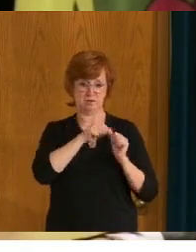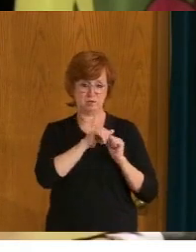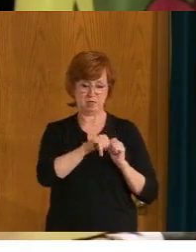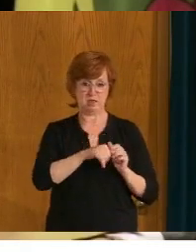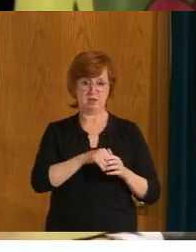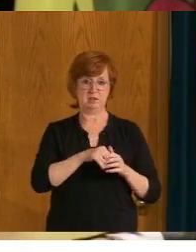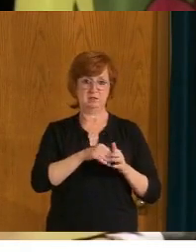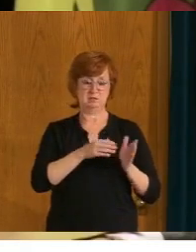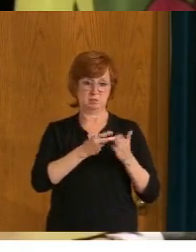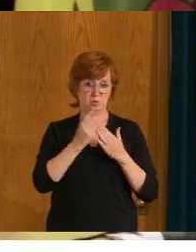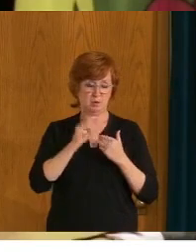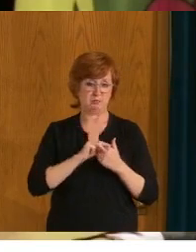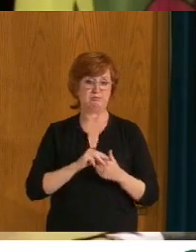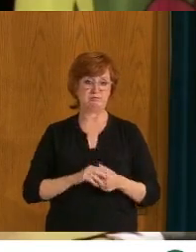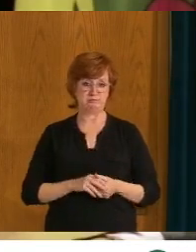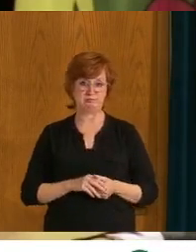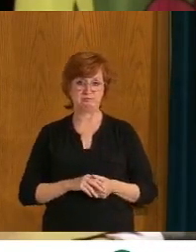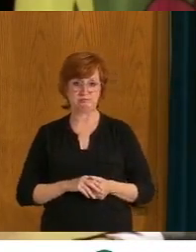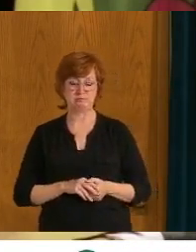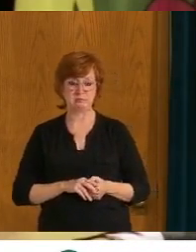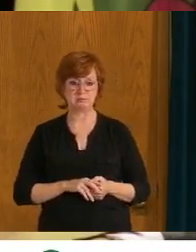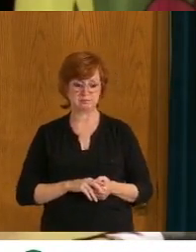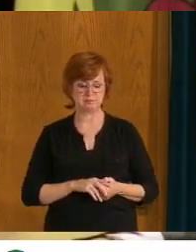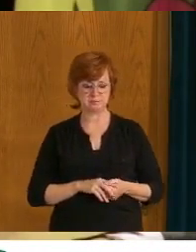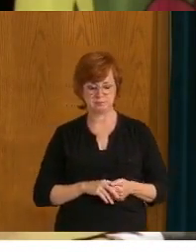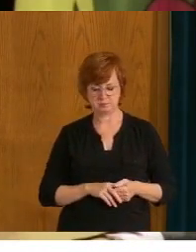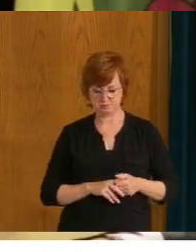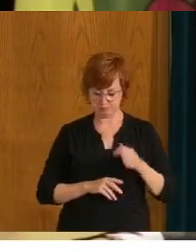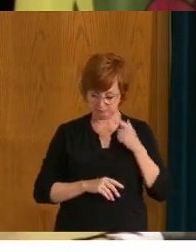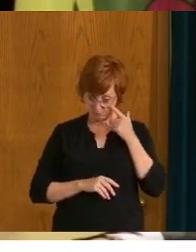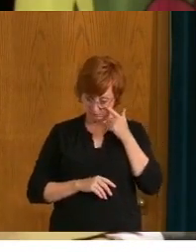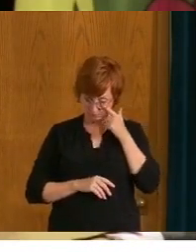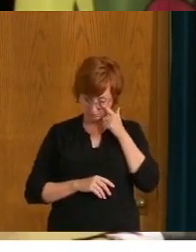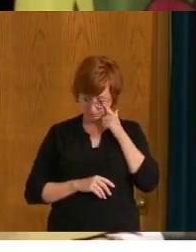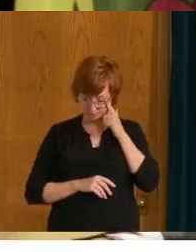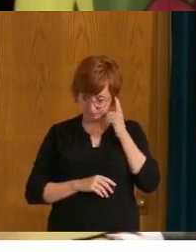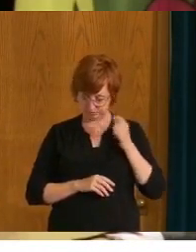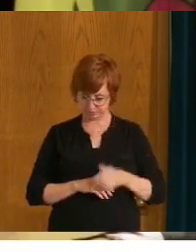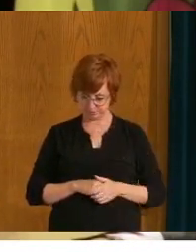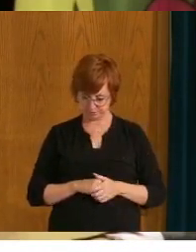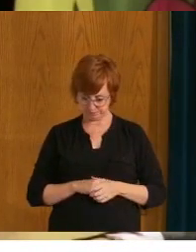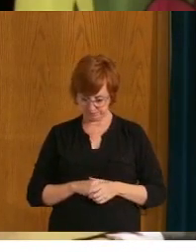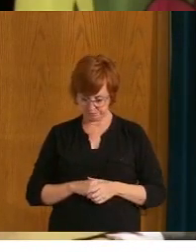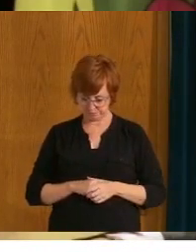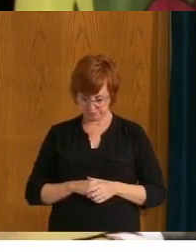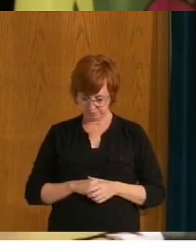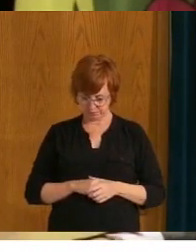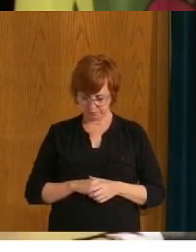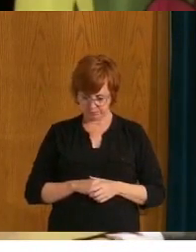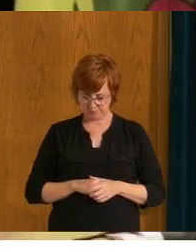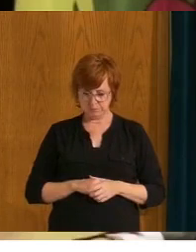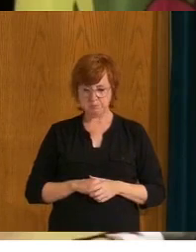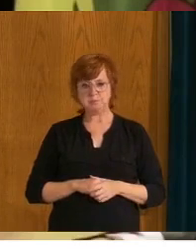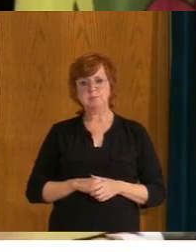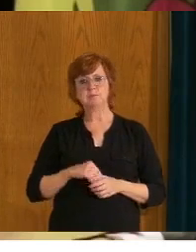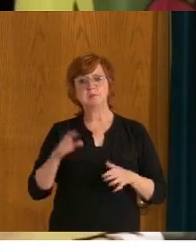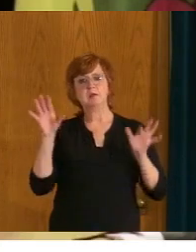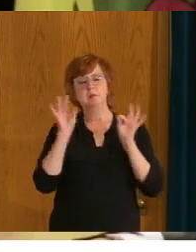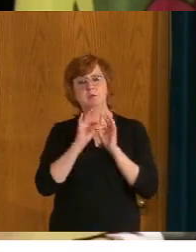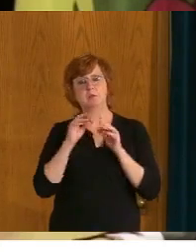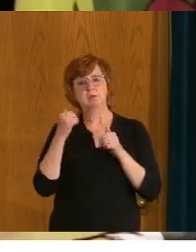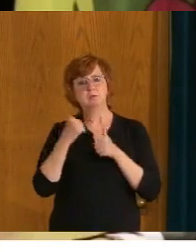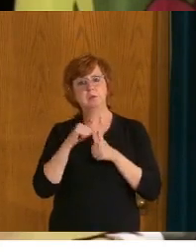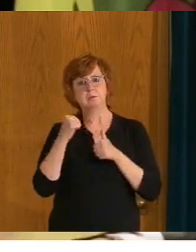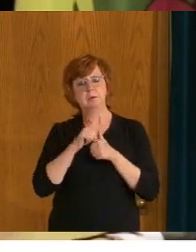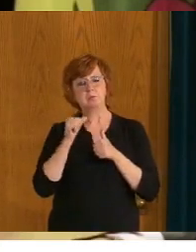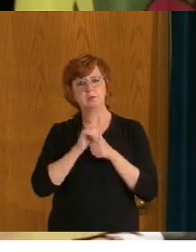all of that it represents. And I, I think in, in that initiative is a, is a, uh, you know, a lesson, uh, for all of us to take and